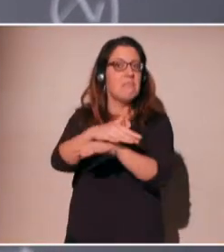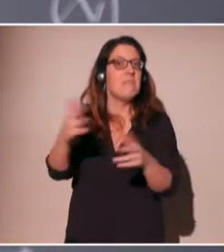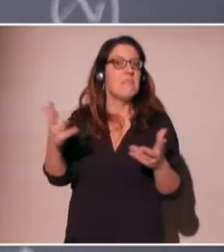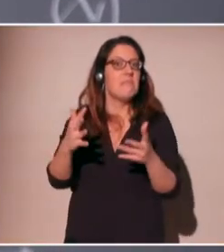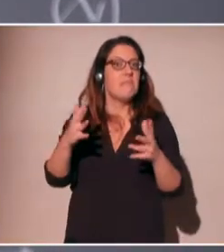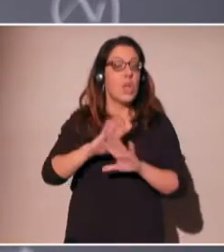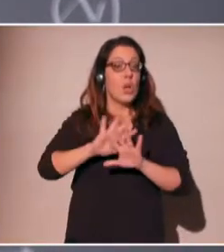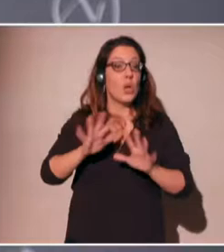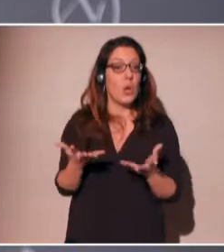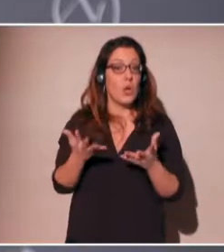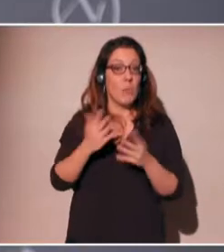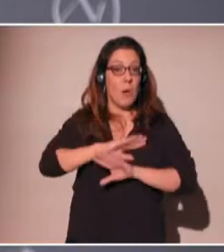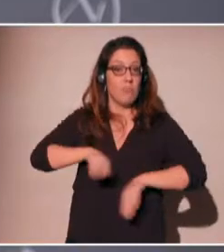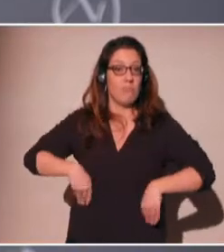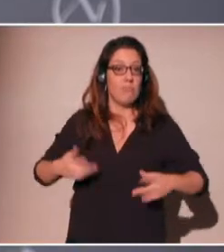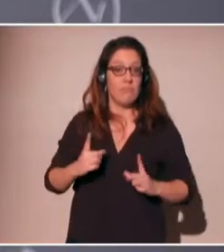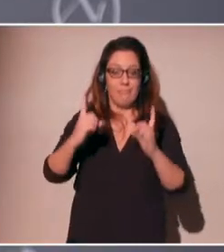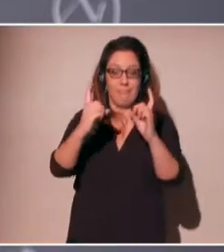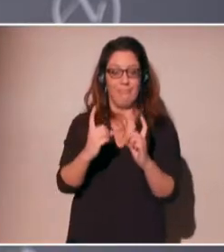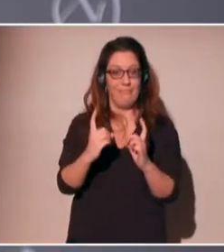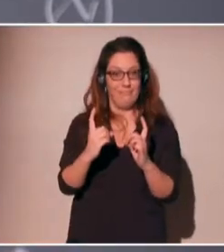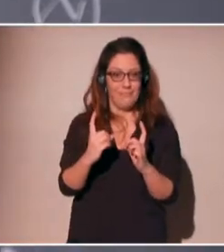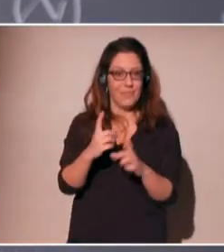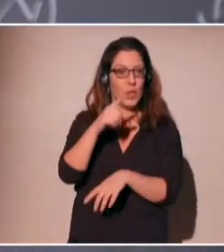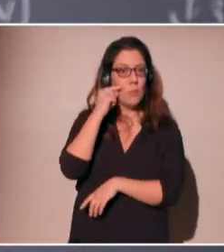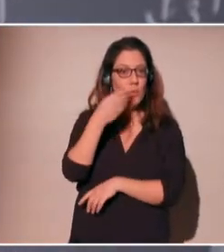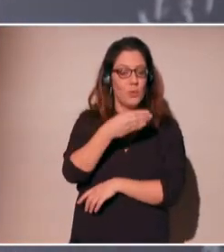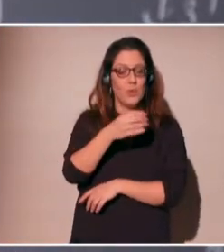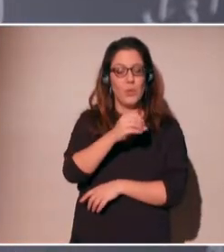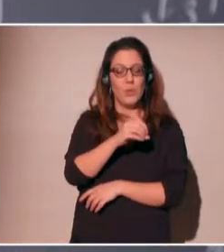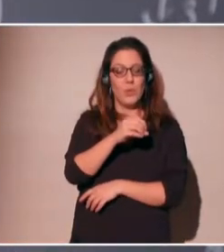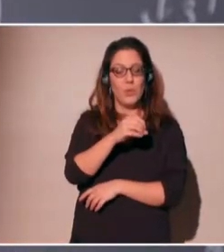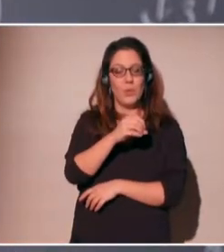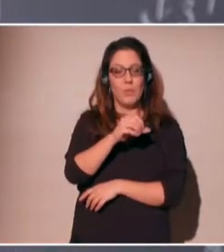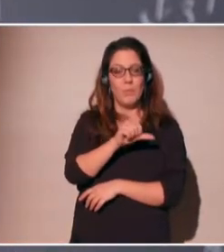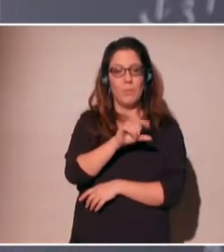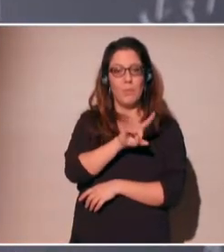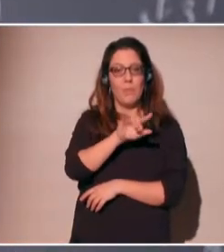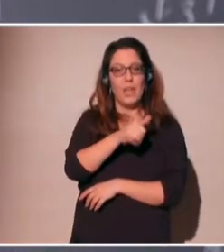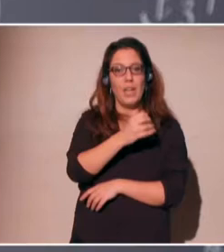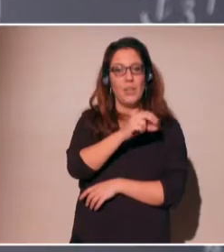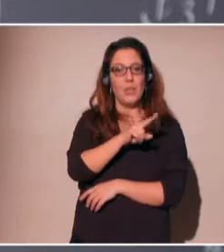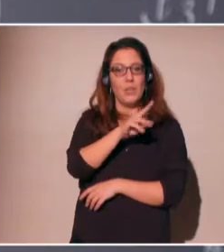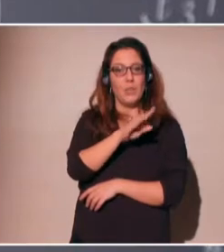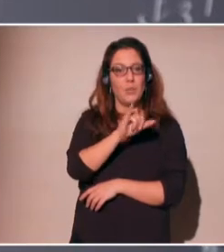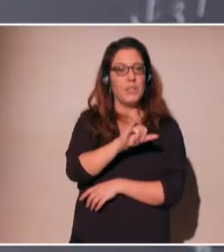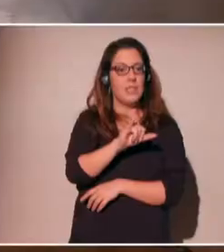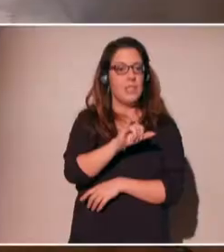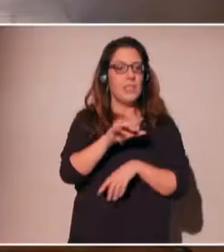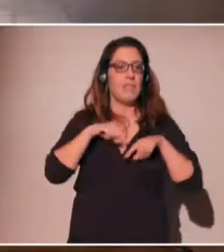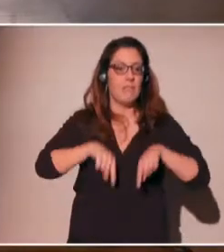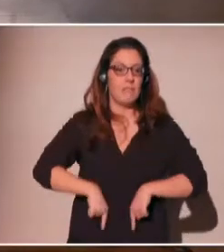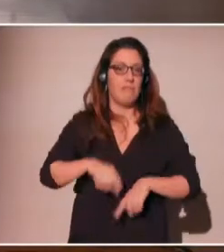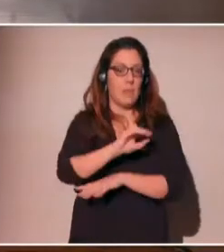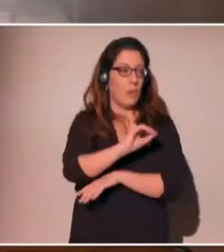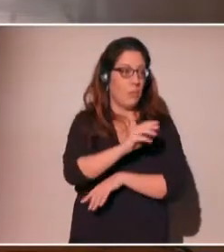an exchange between Munir Majoubi, who is Secretary of State for